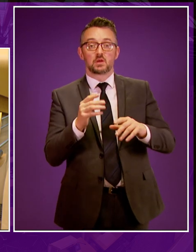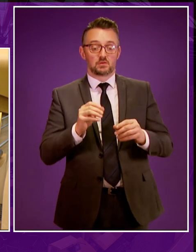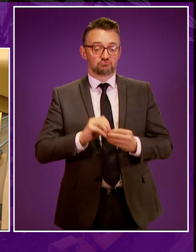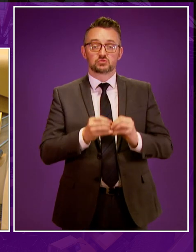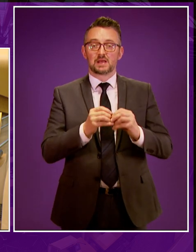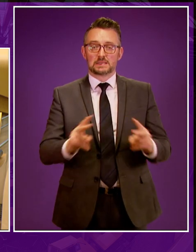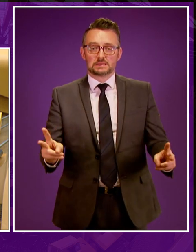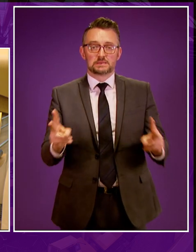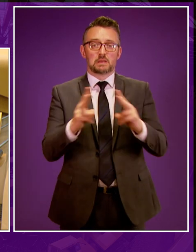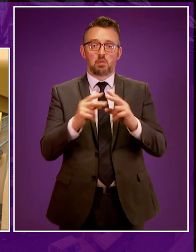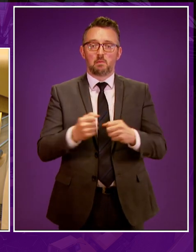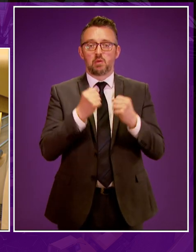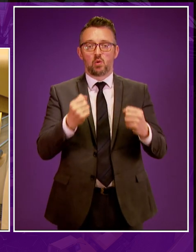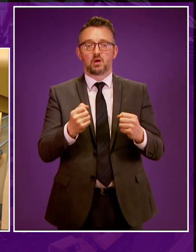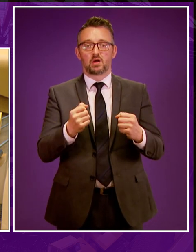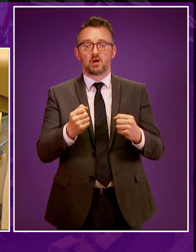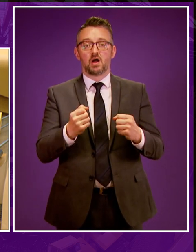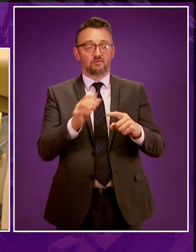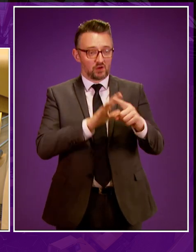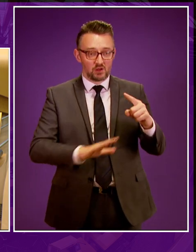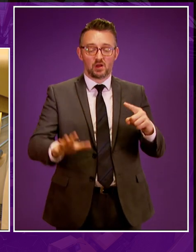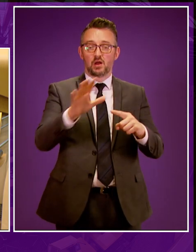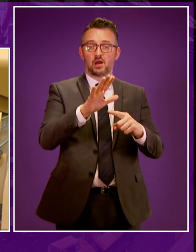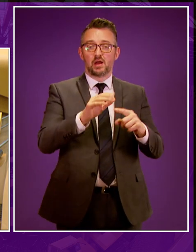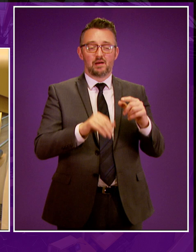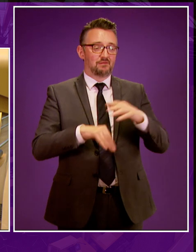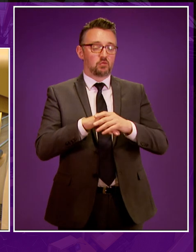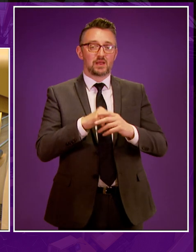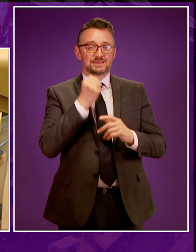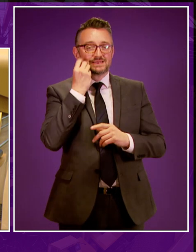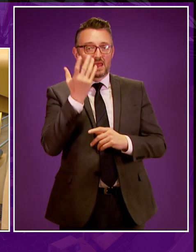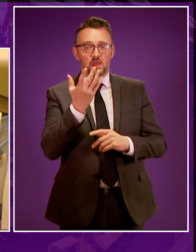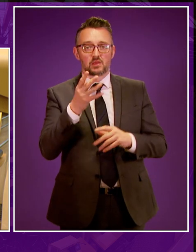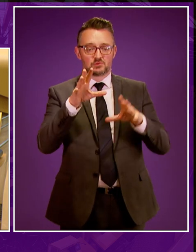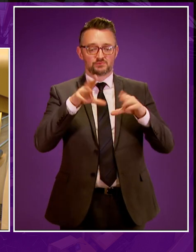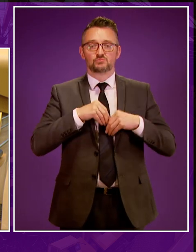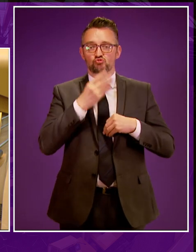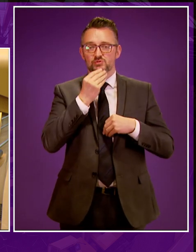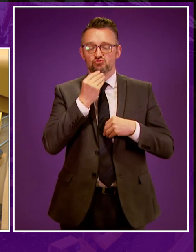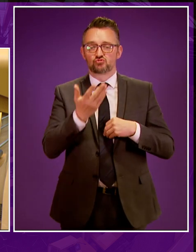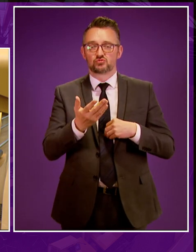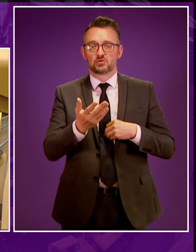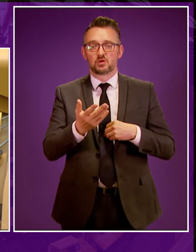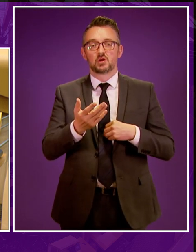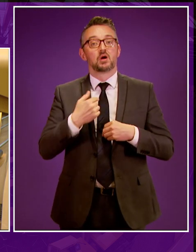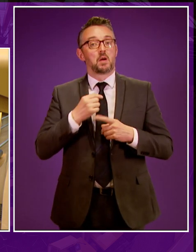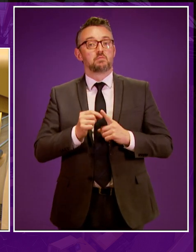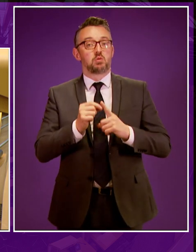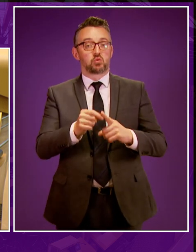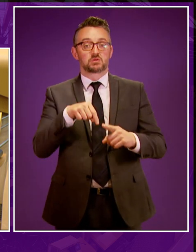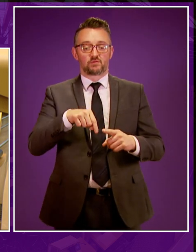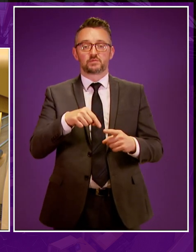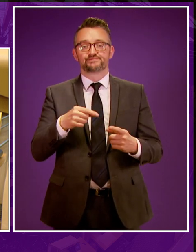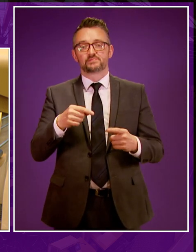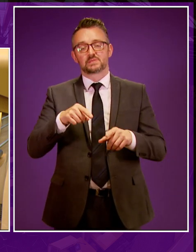double the amount of electricity needed for the country's total daily energy consumption. And our proposals in this year's